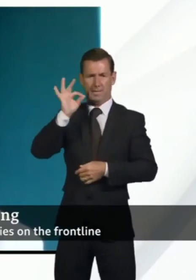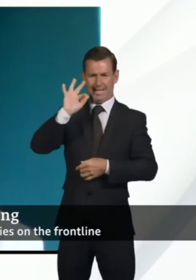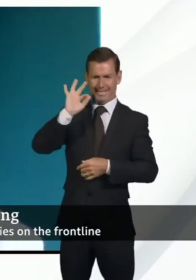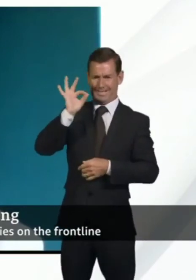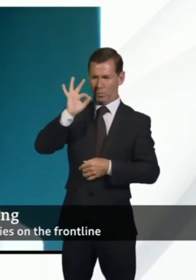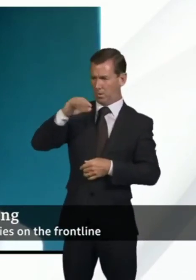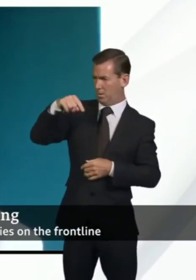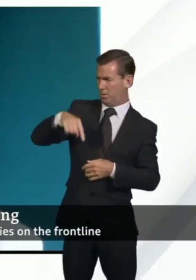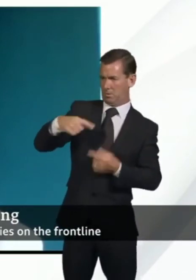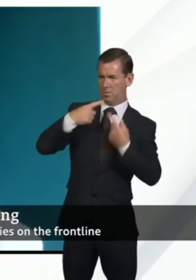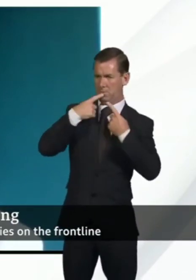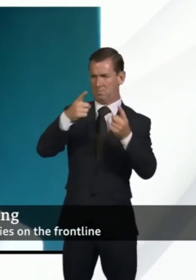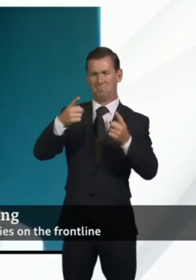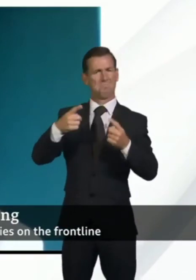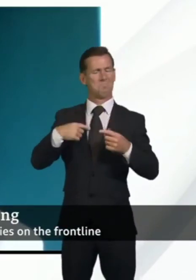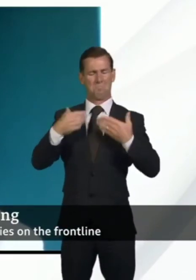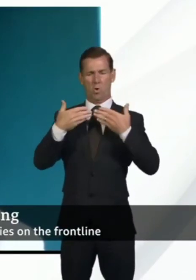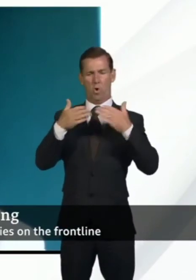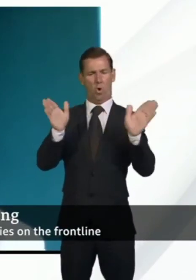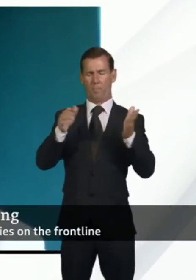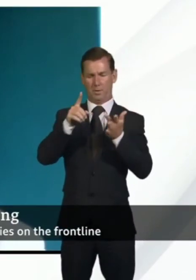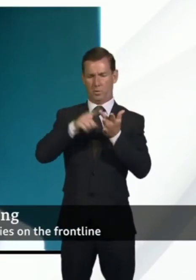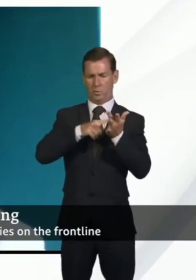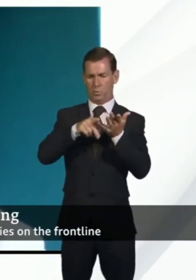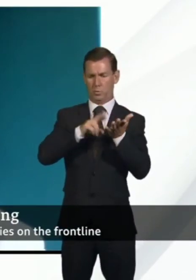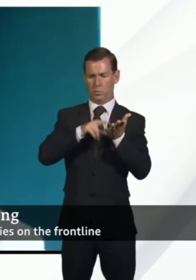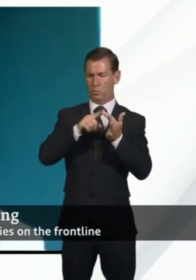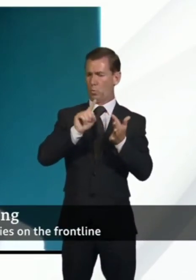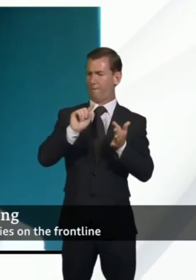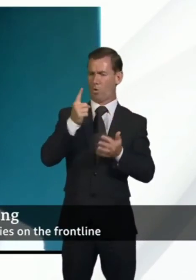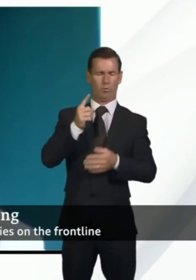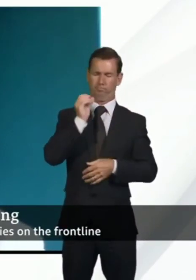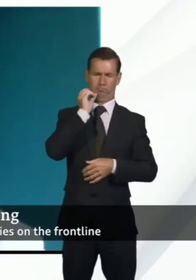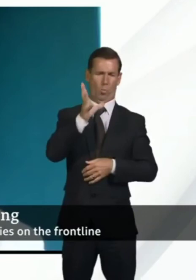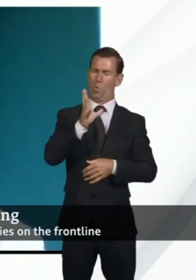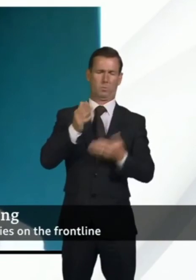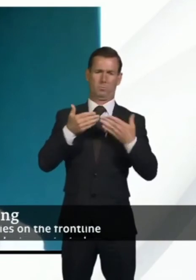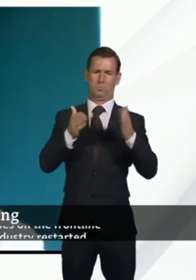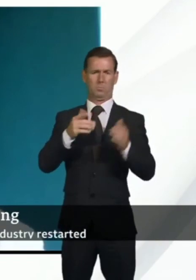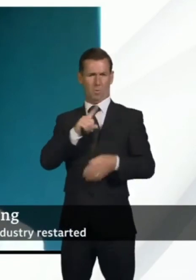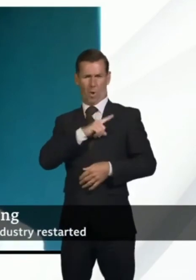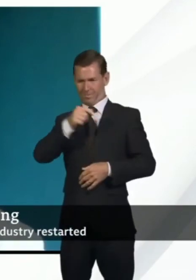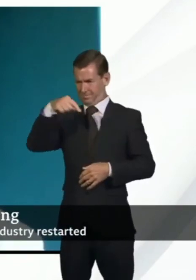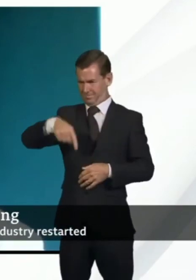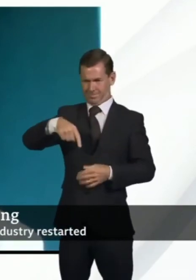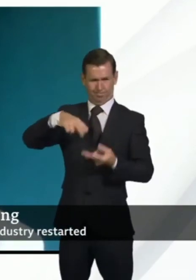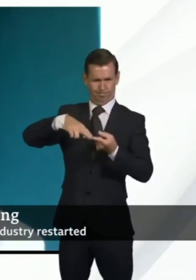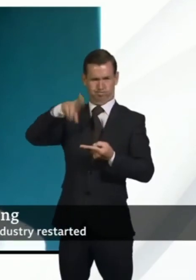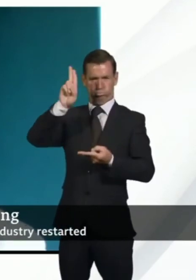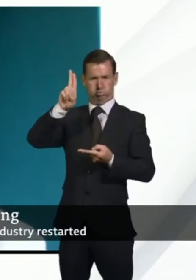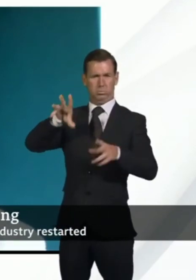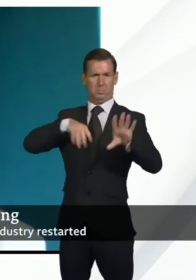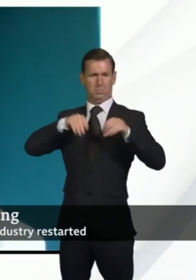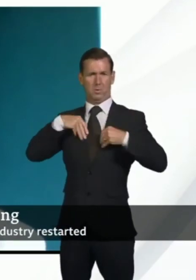the 1st due to our higher than average rate of infection in the northeast